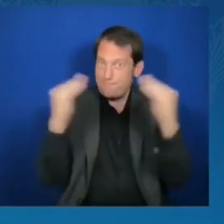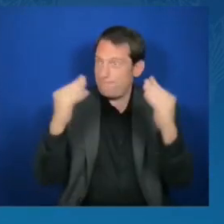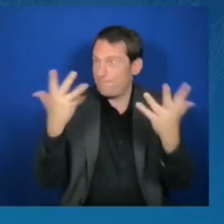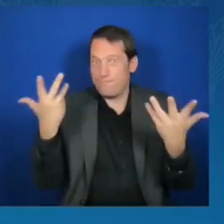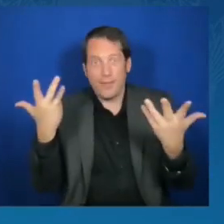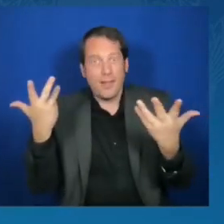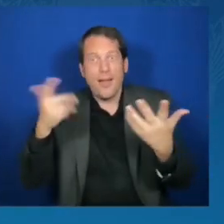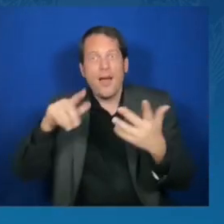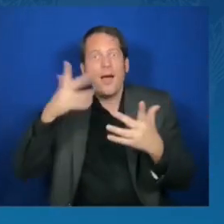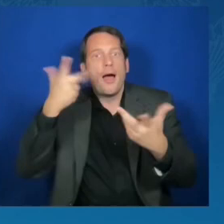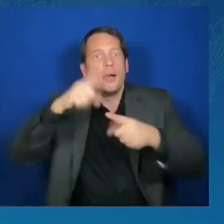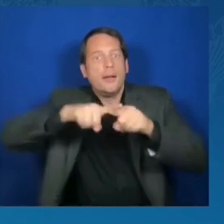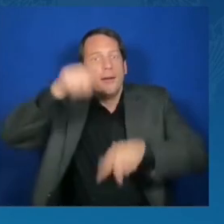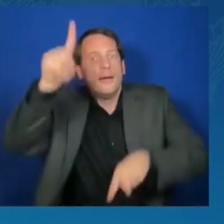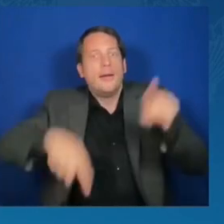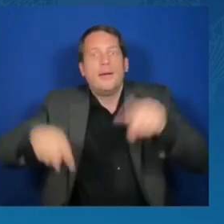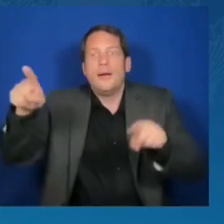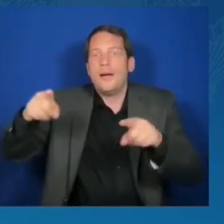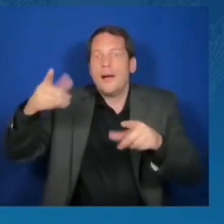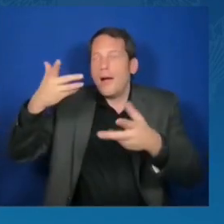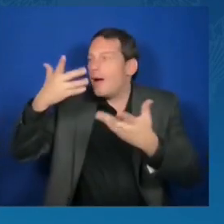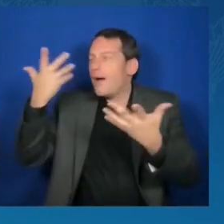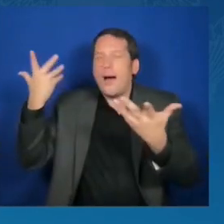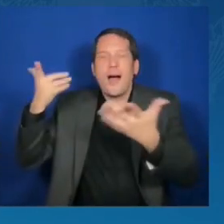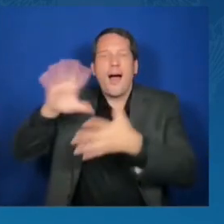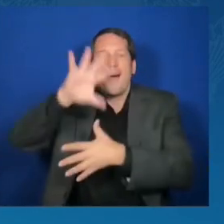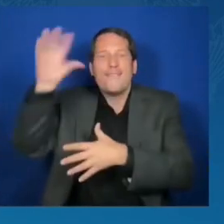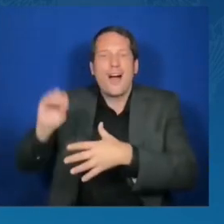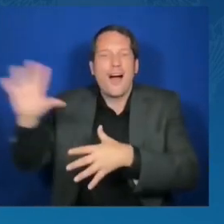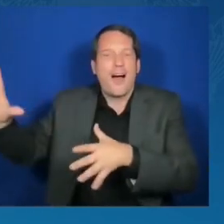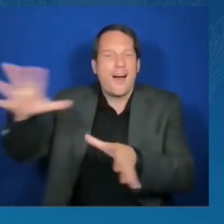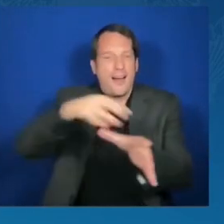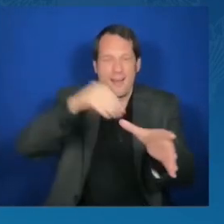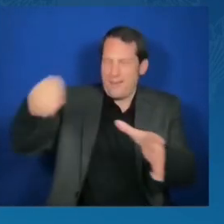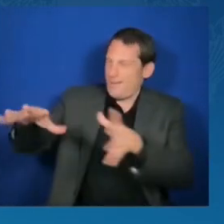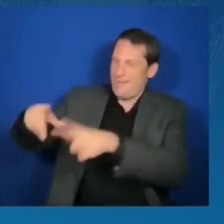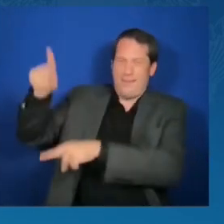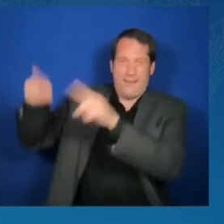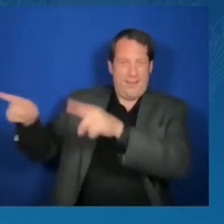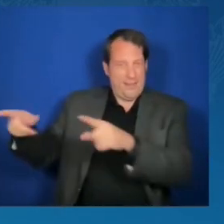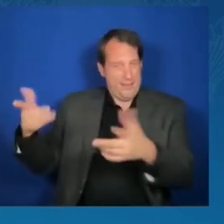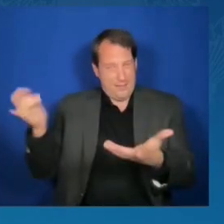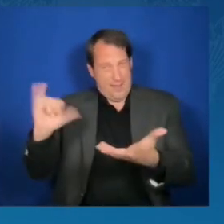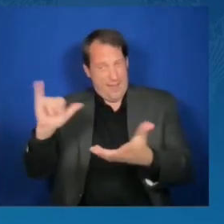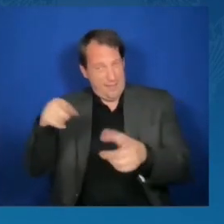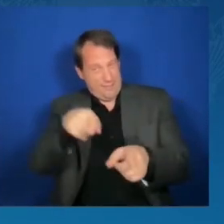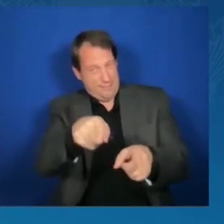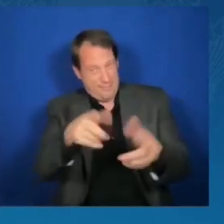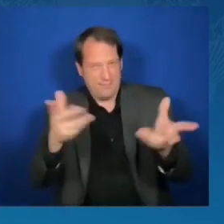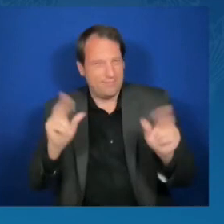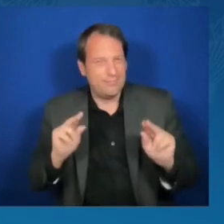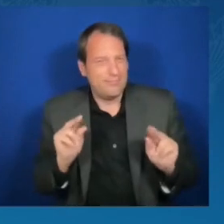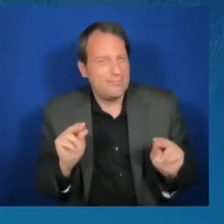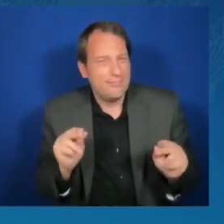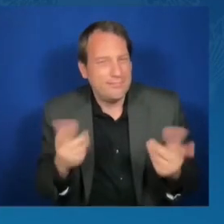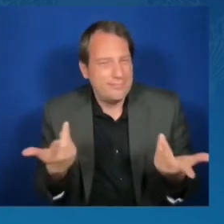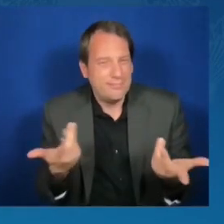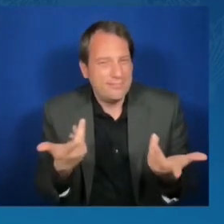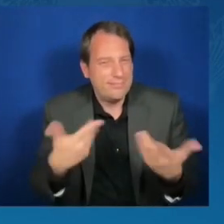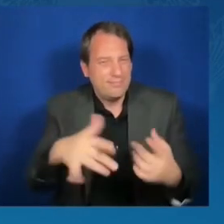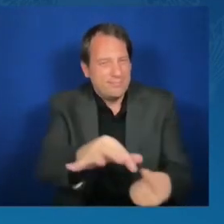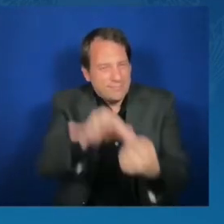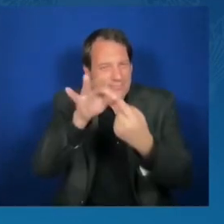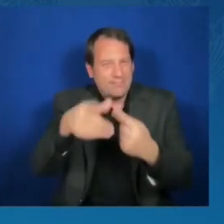of leaders. You all hail from nine U.S. with roots stretching back to more than half a dozen African countries.